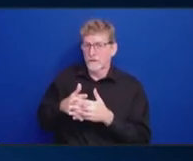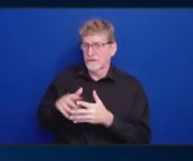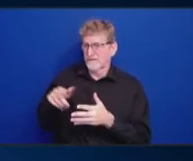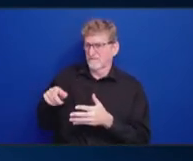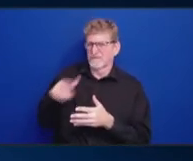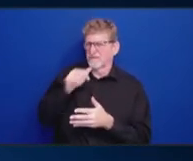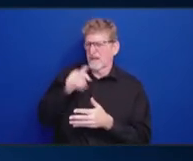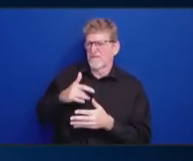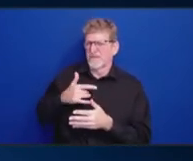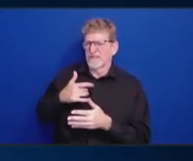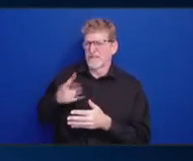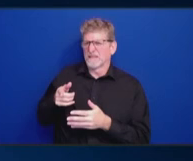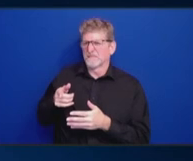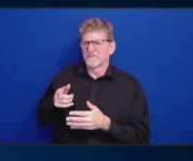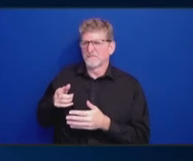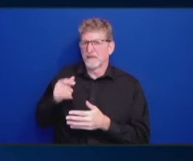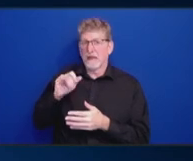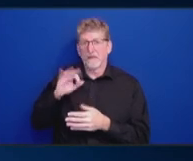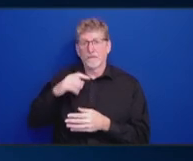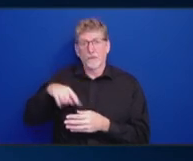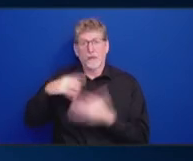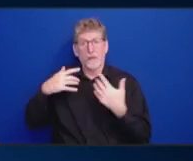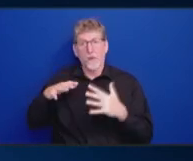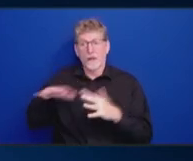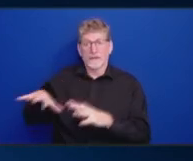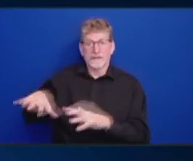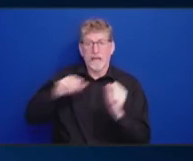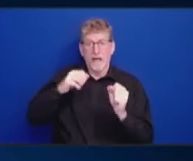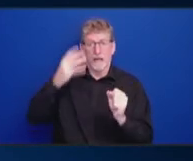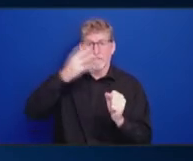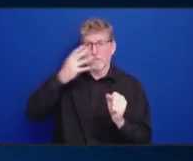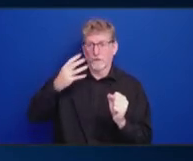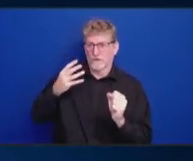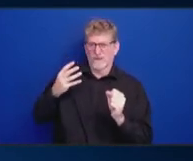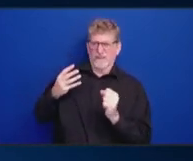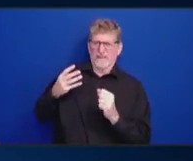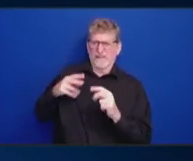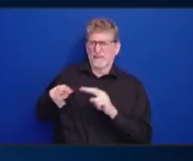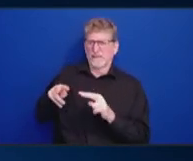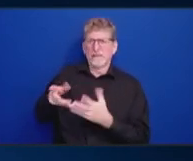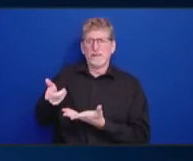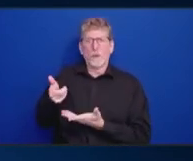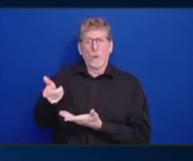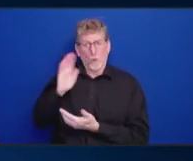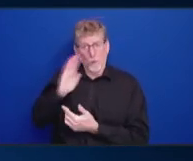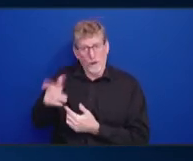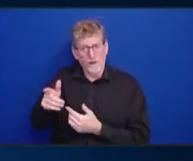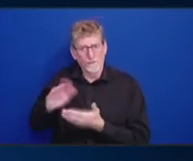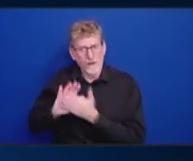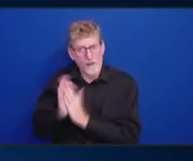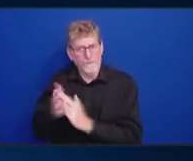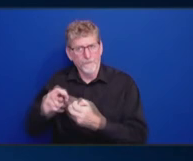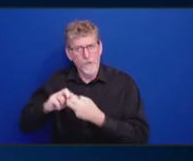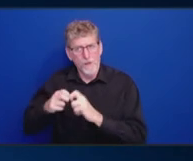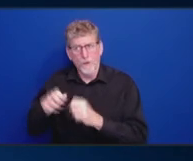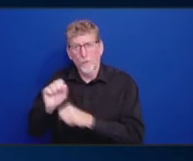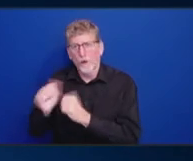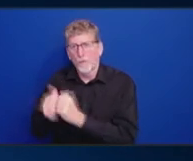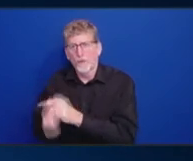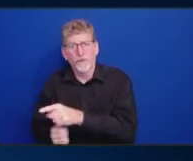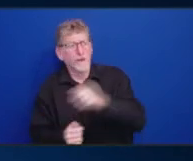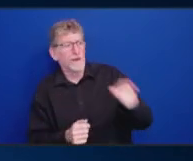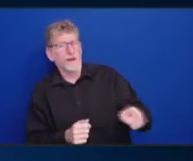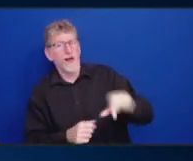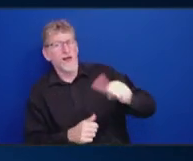disservice to us in our solidarity work with other communities who have been heavily impacted by our